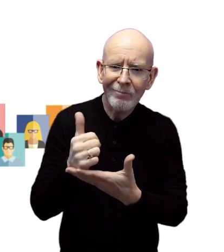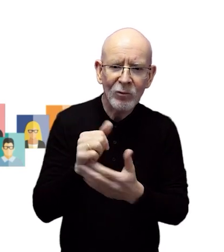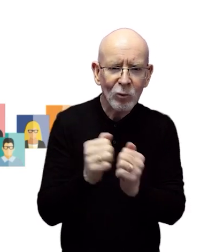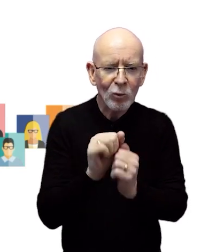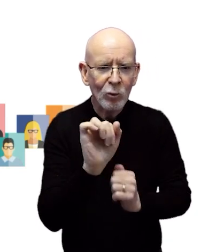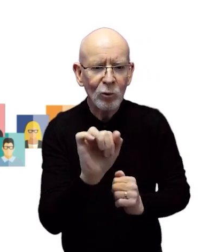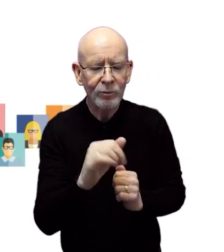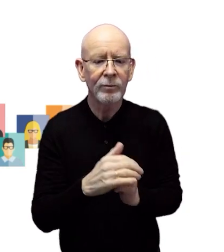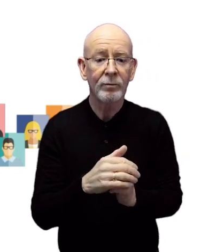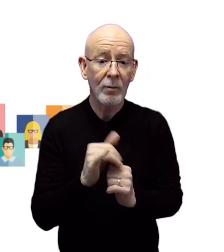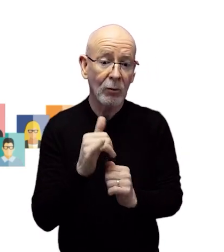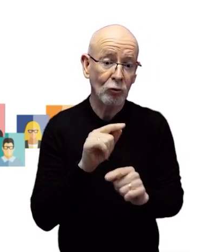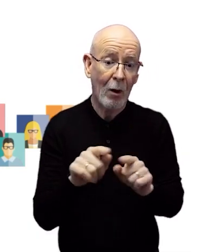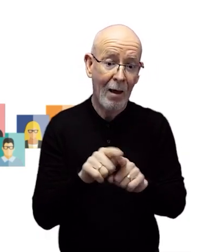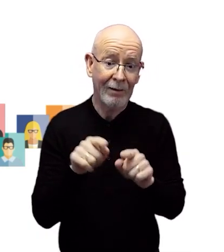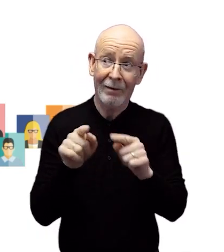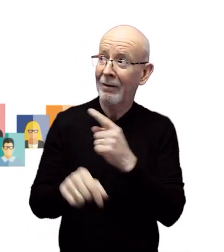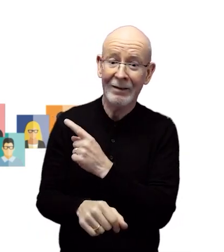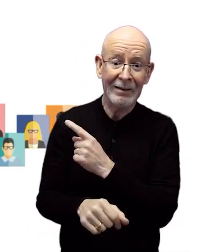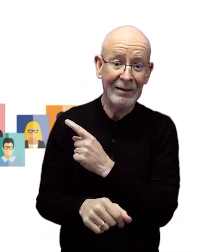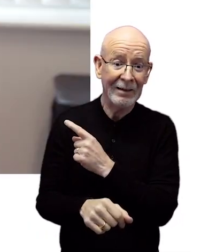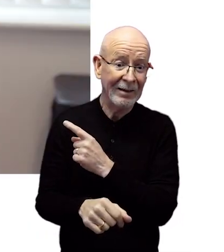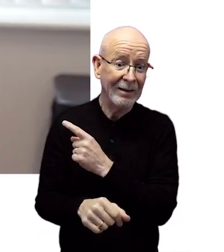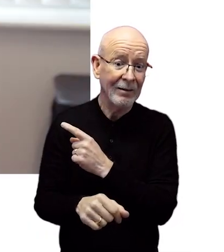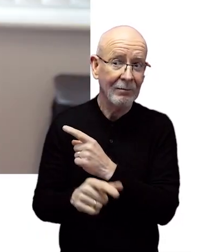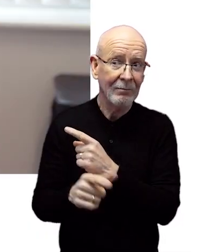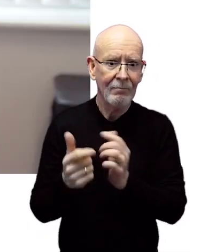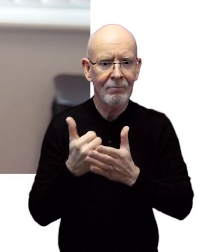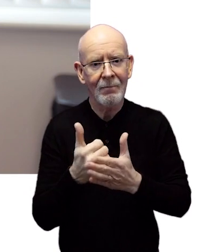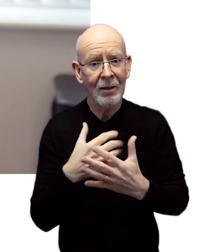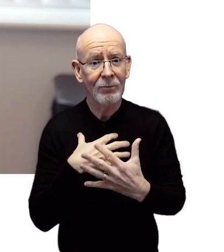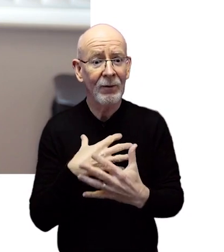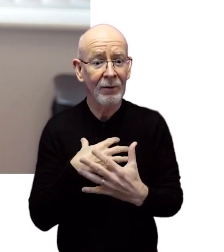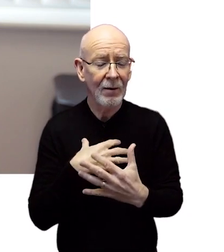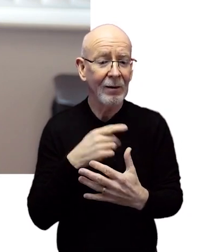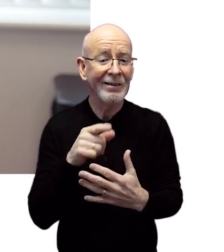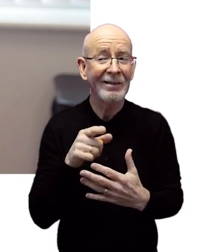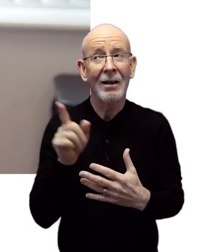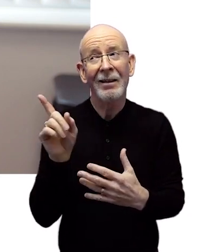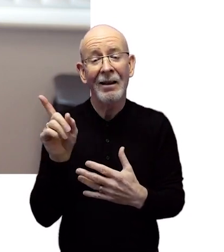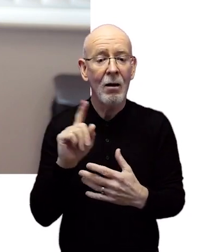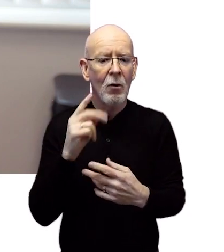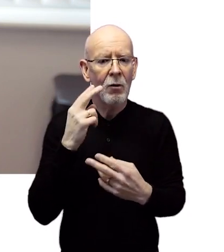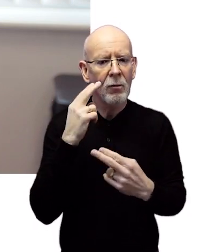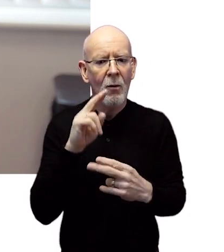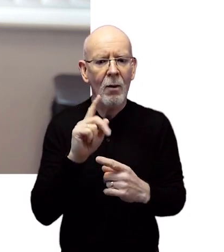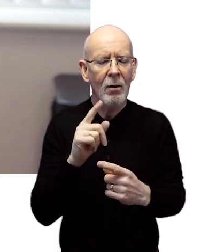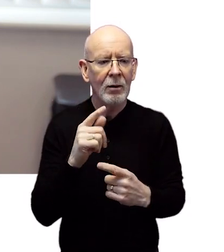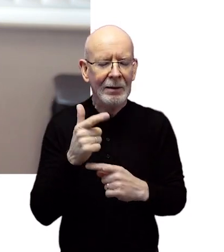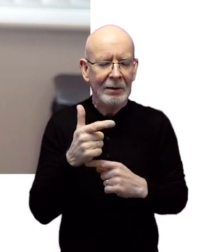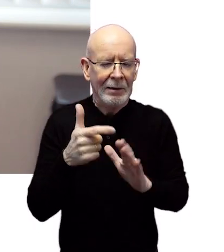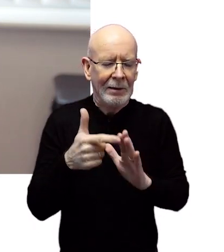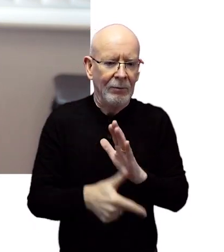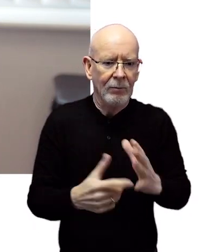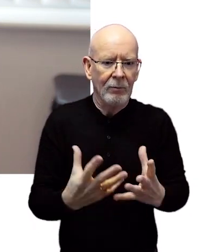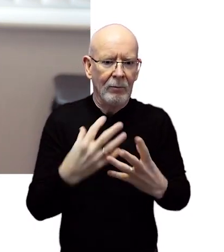You might like to try this breathing exercise called the Active Cycle of Breathing technique. This technique involves taking deep breaths, relaxed